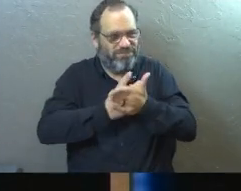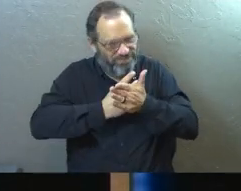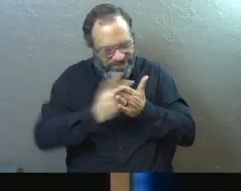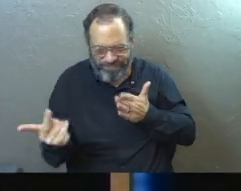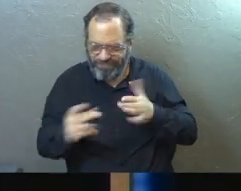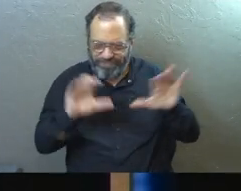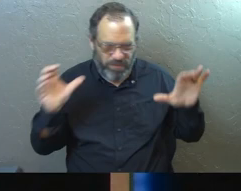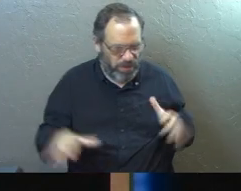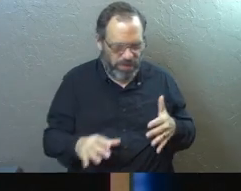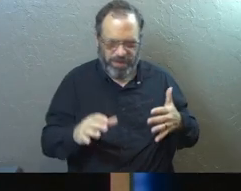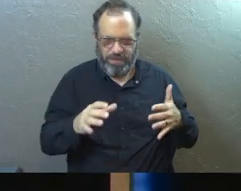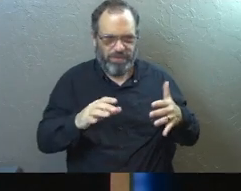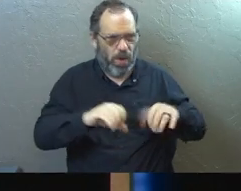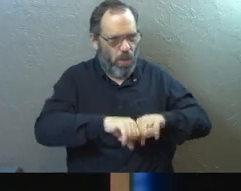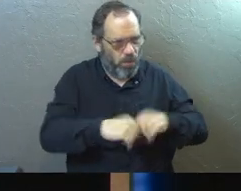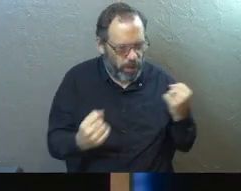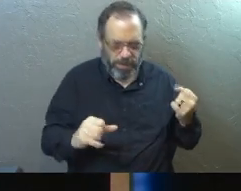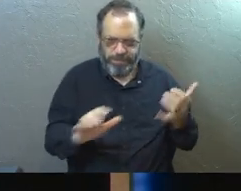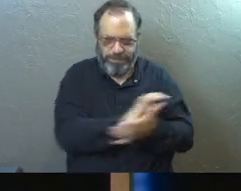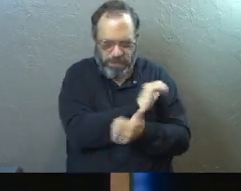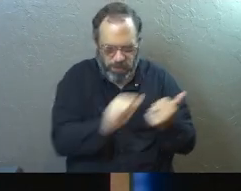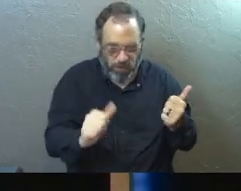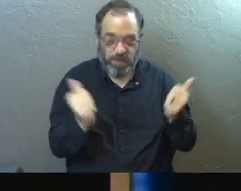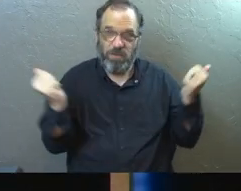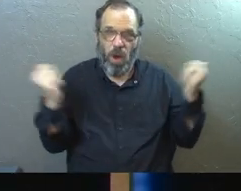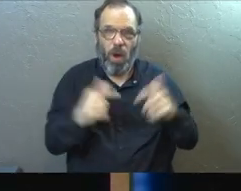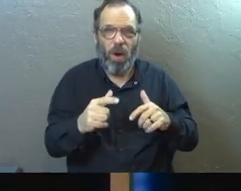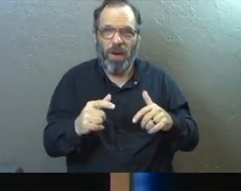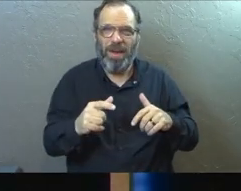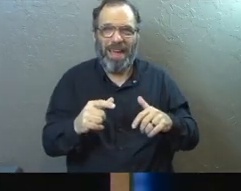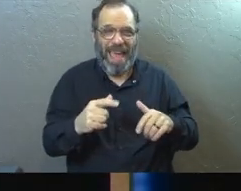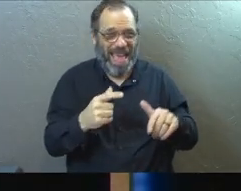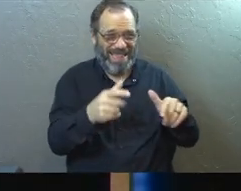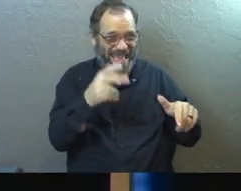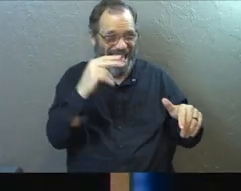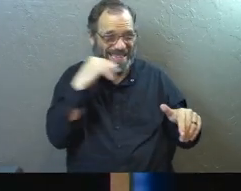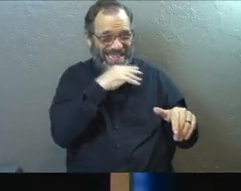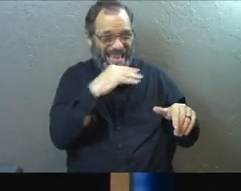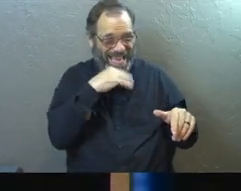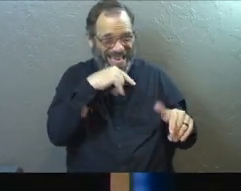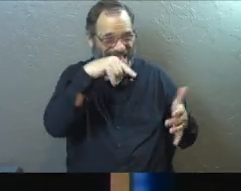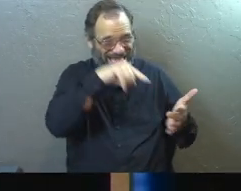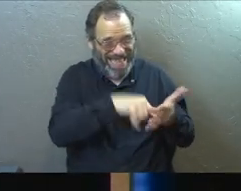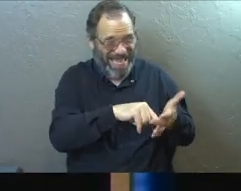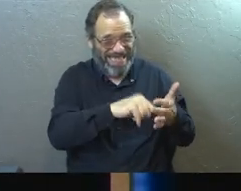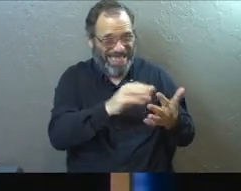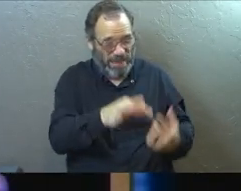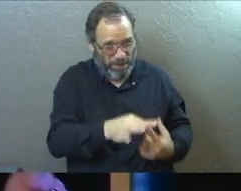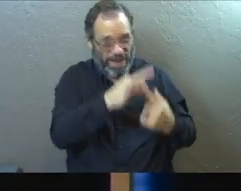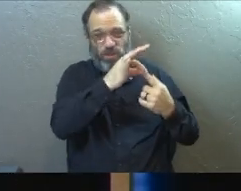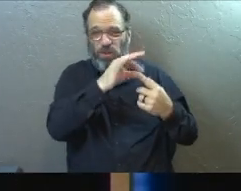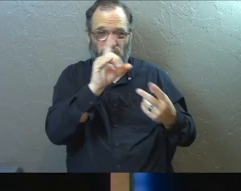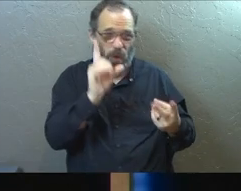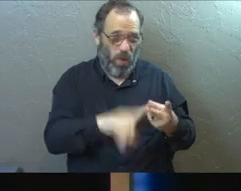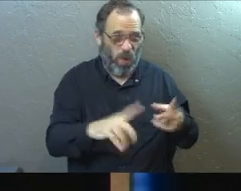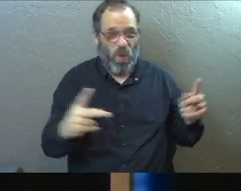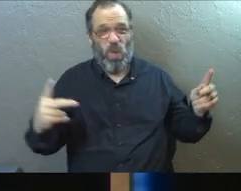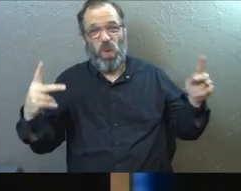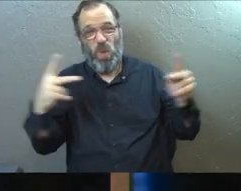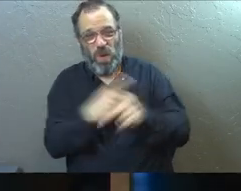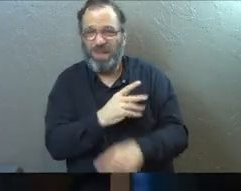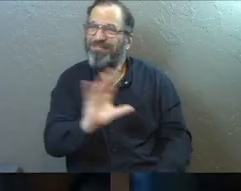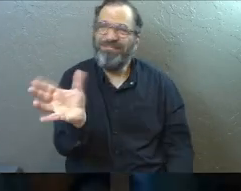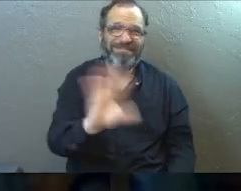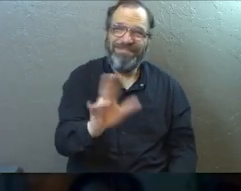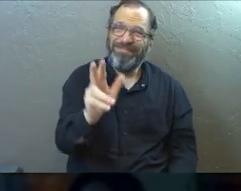done things. We're all broken, every single person. And don't listen to the lie that this is way more special or a worse thing than